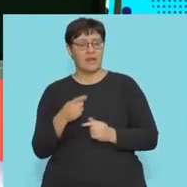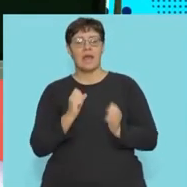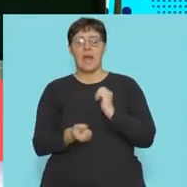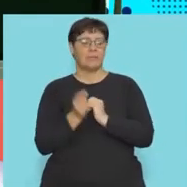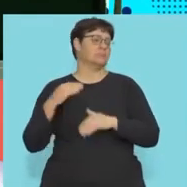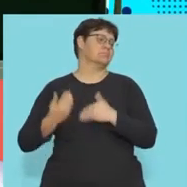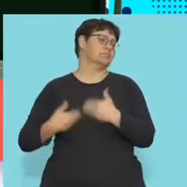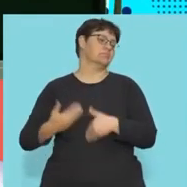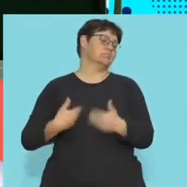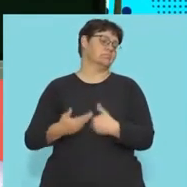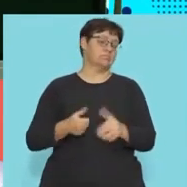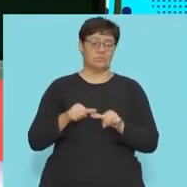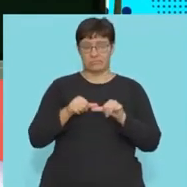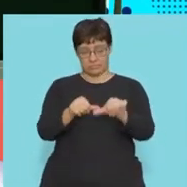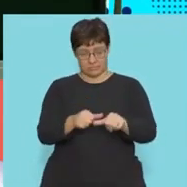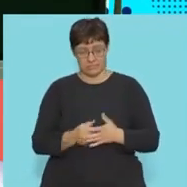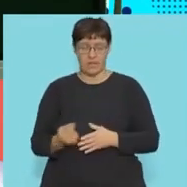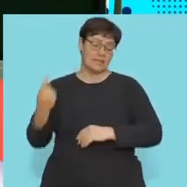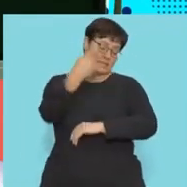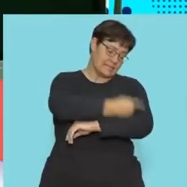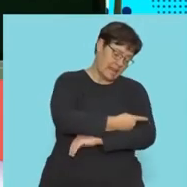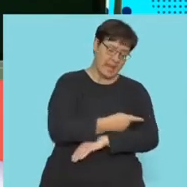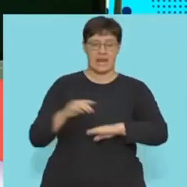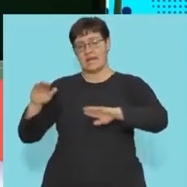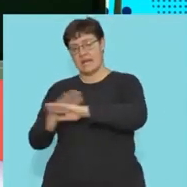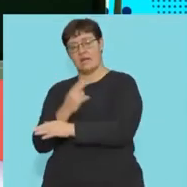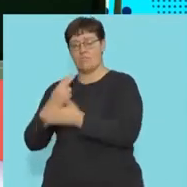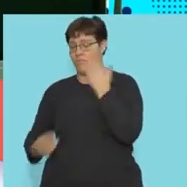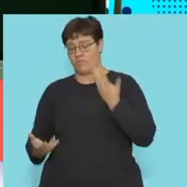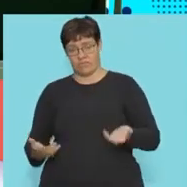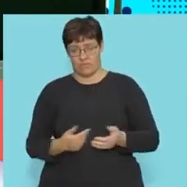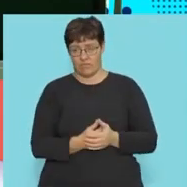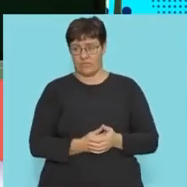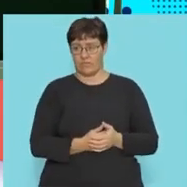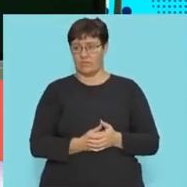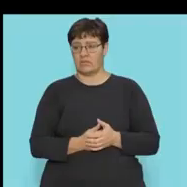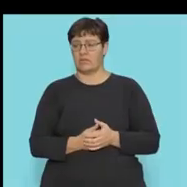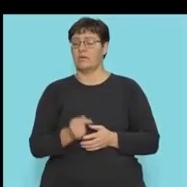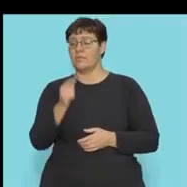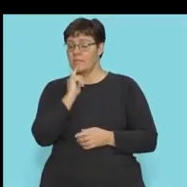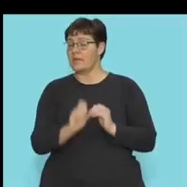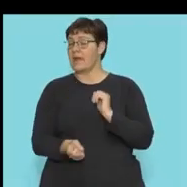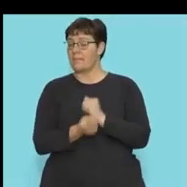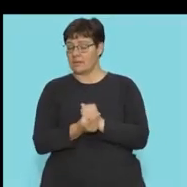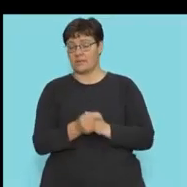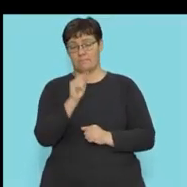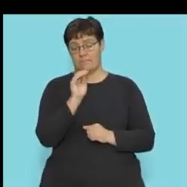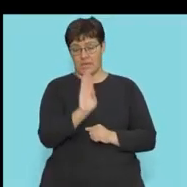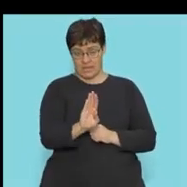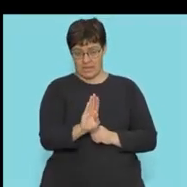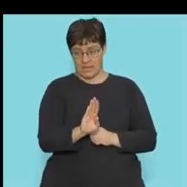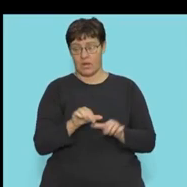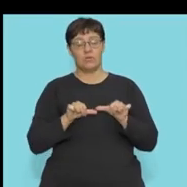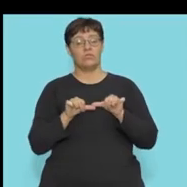continuously, and that means during the day and during the night. So this will take place continuously